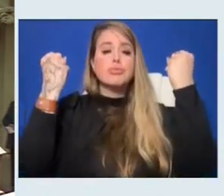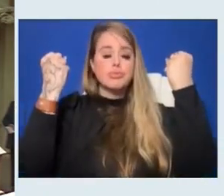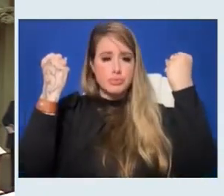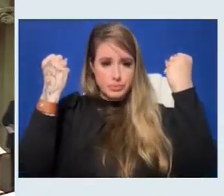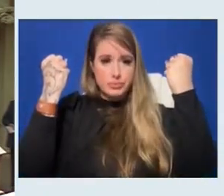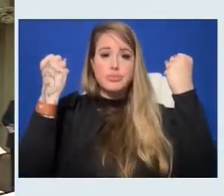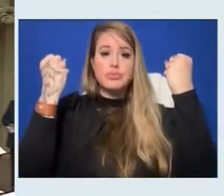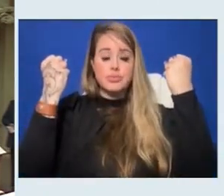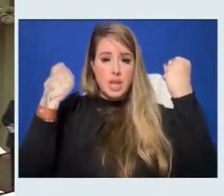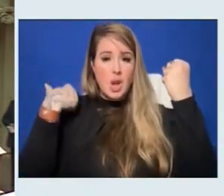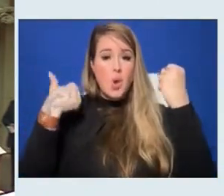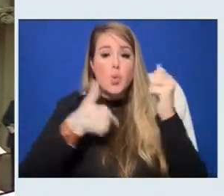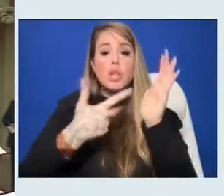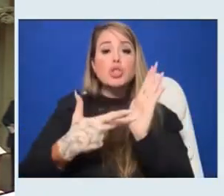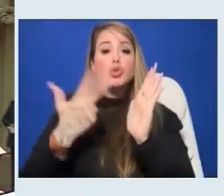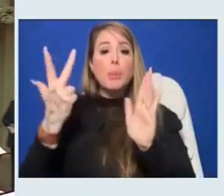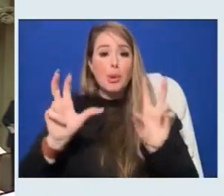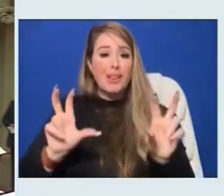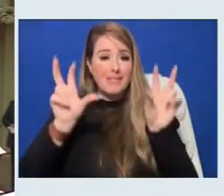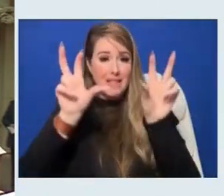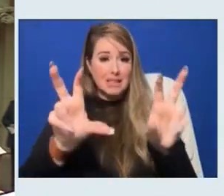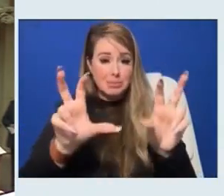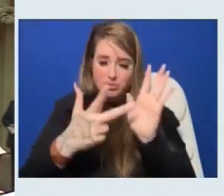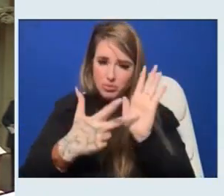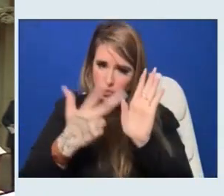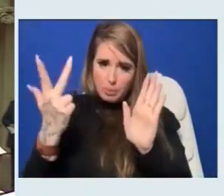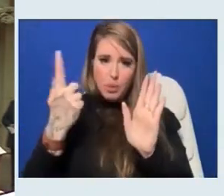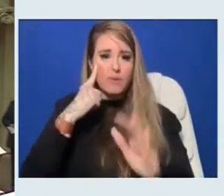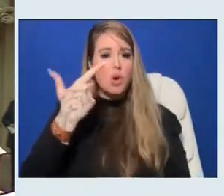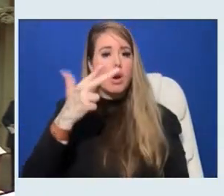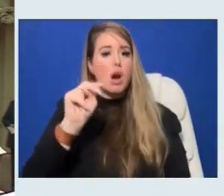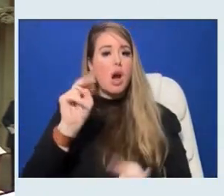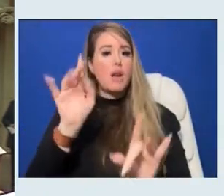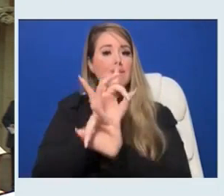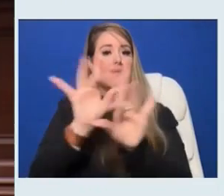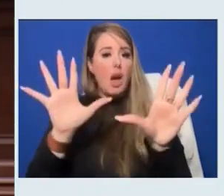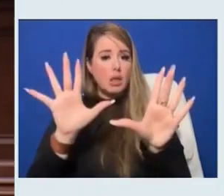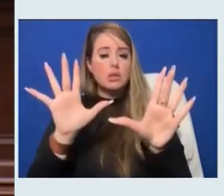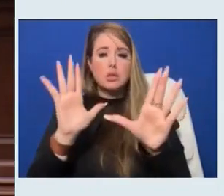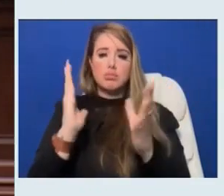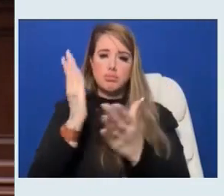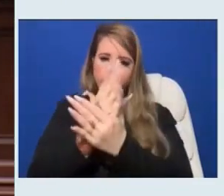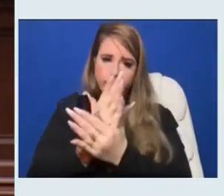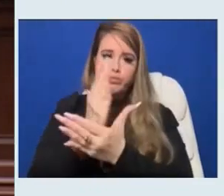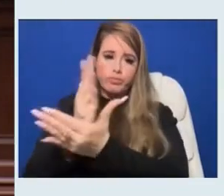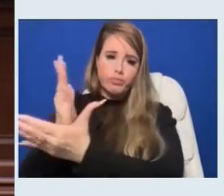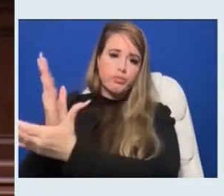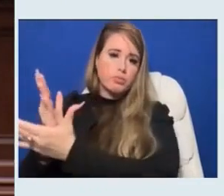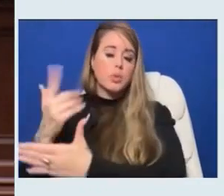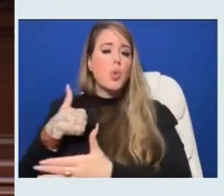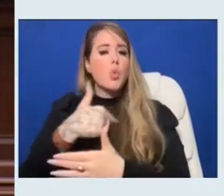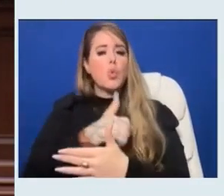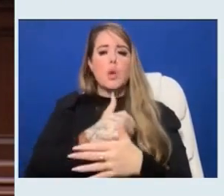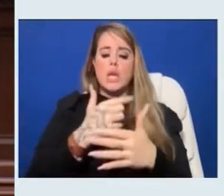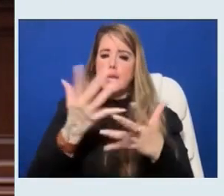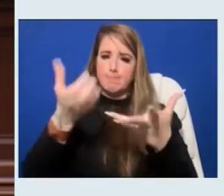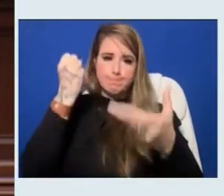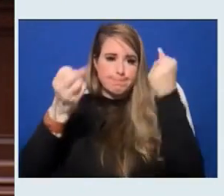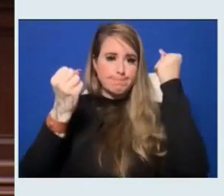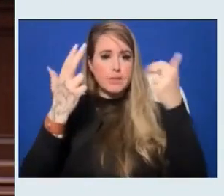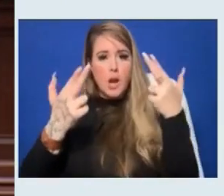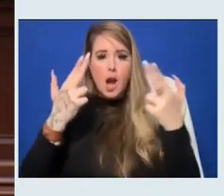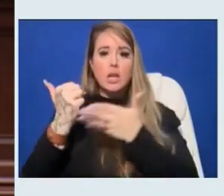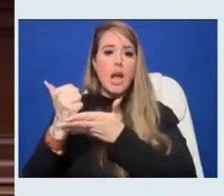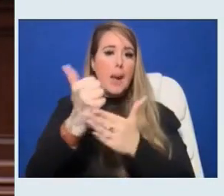We tripled our investments in gun violence disruption programs on the street, connecting people where they are.